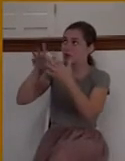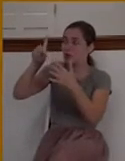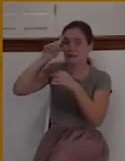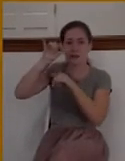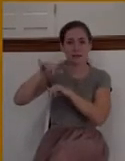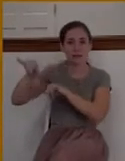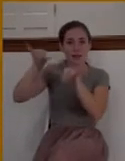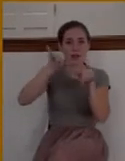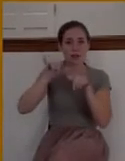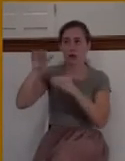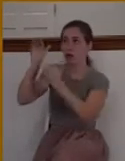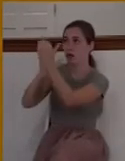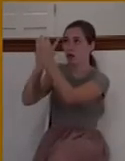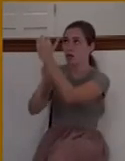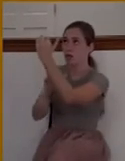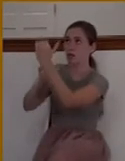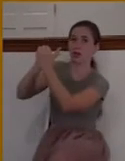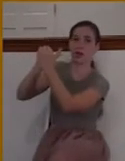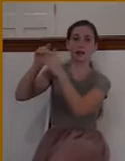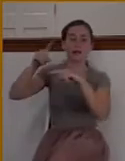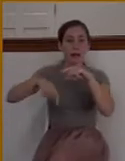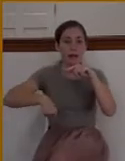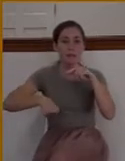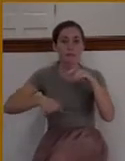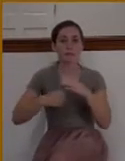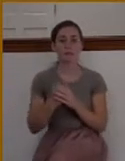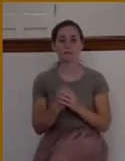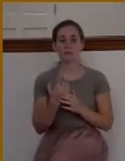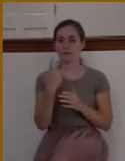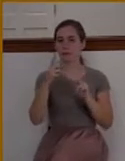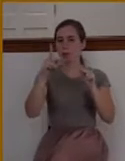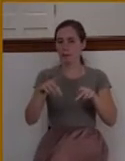blind about his own sinfulness. J.C. Ryle wrote this,